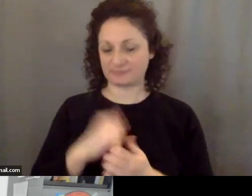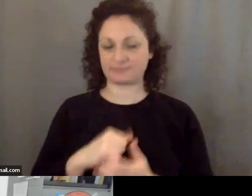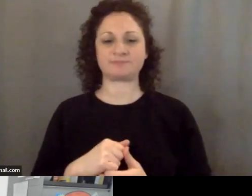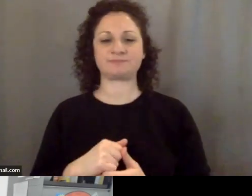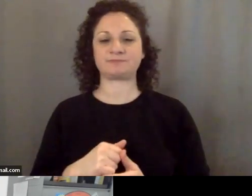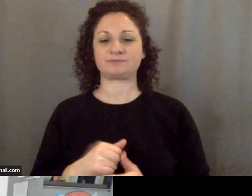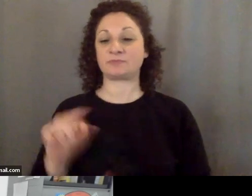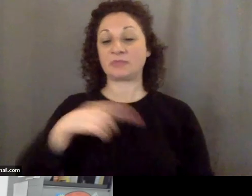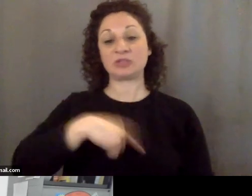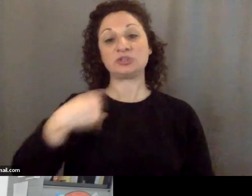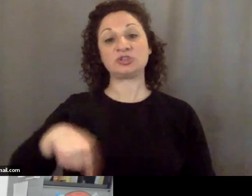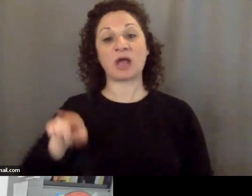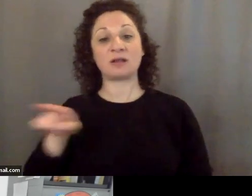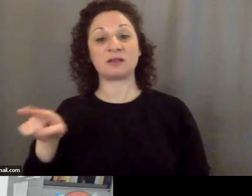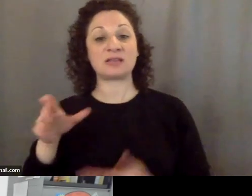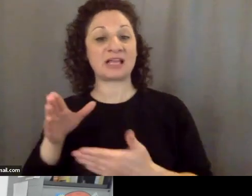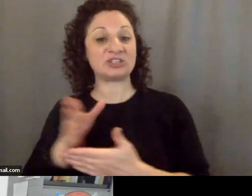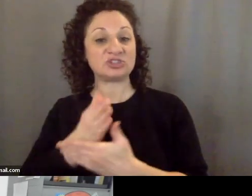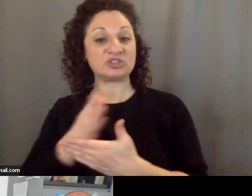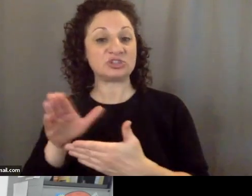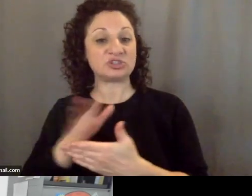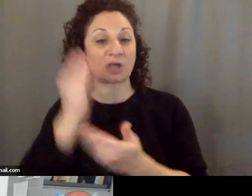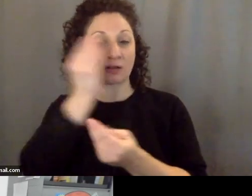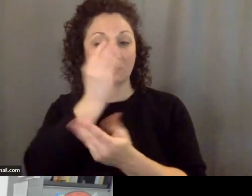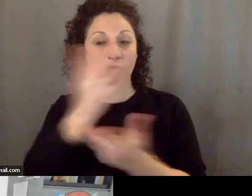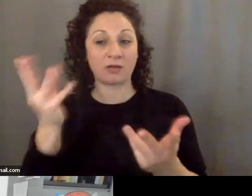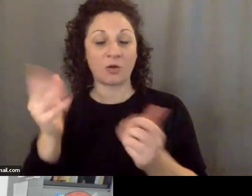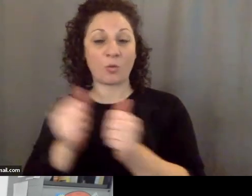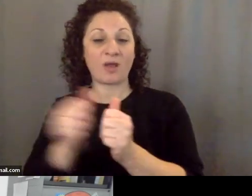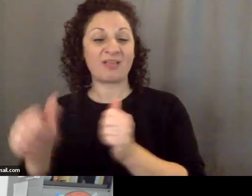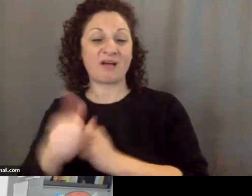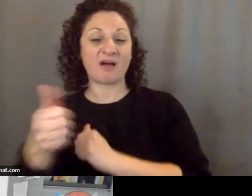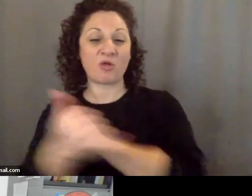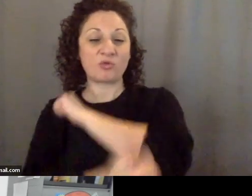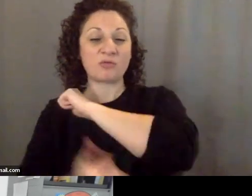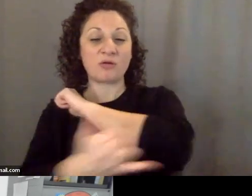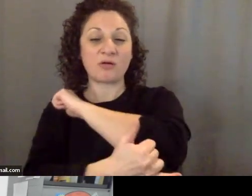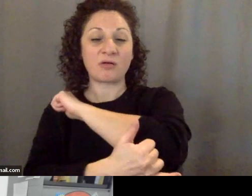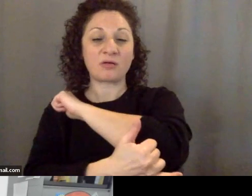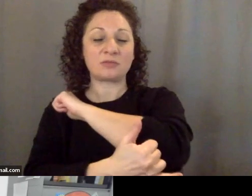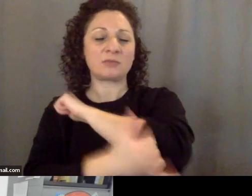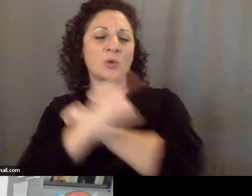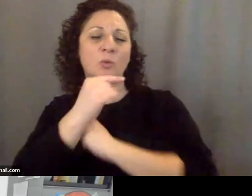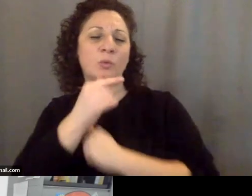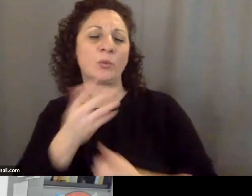does China share this intelligence with any other nations and who might they be